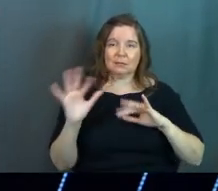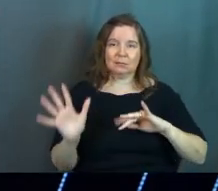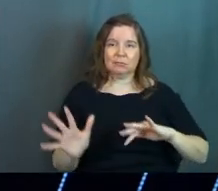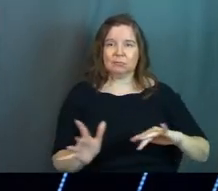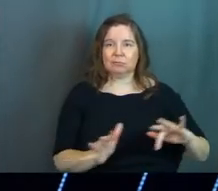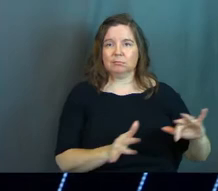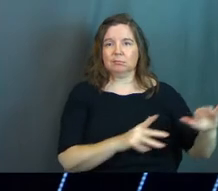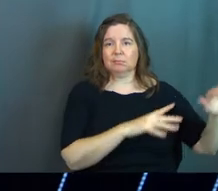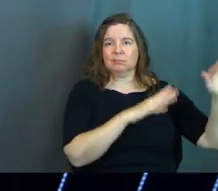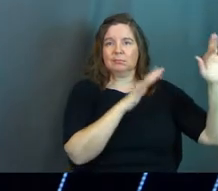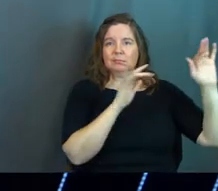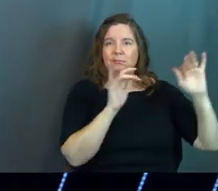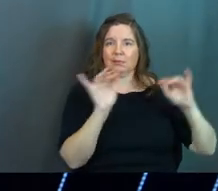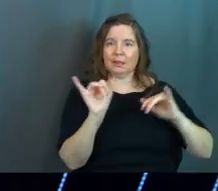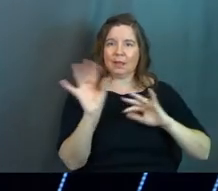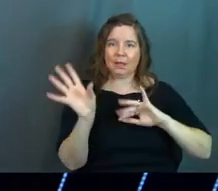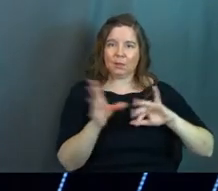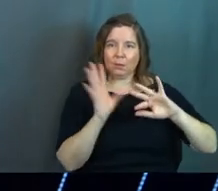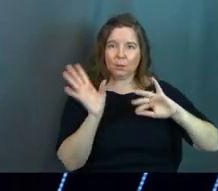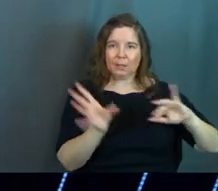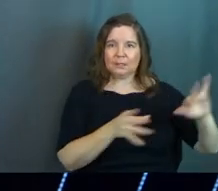us away like the wind.